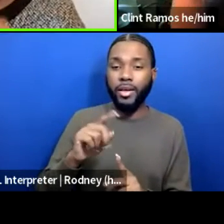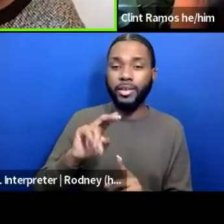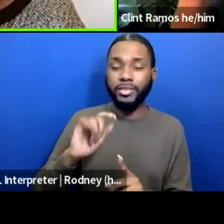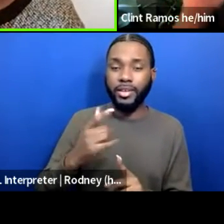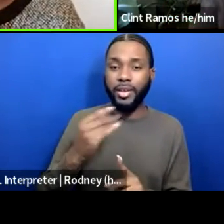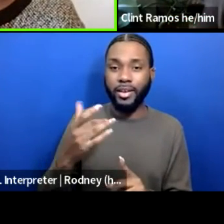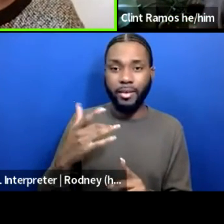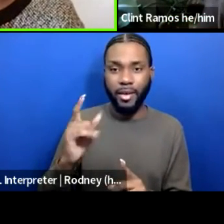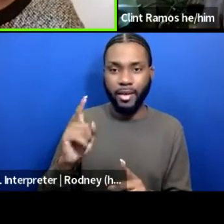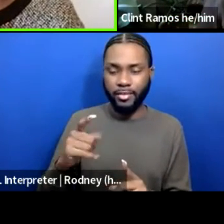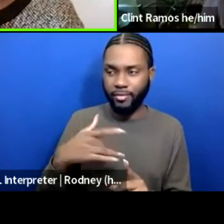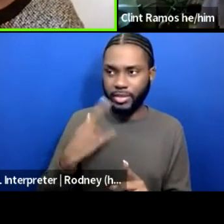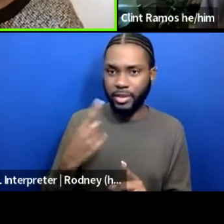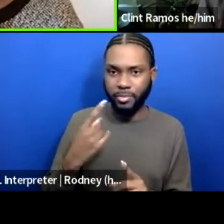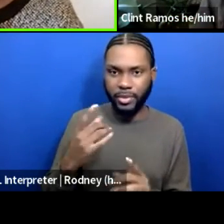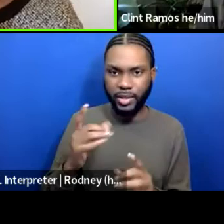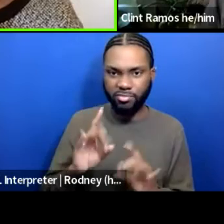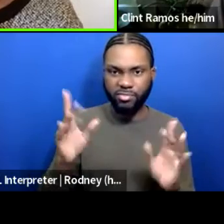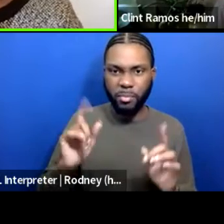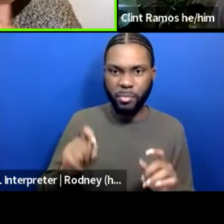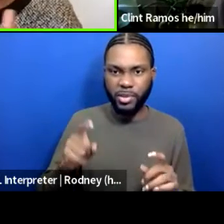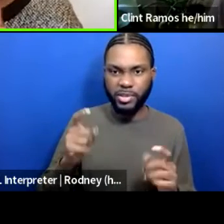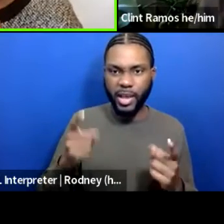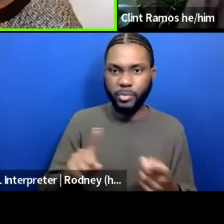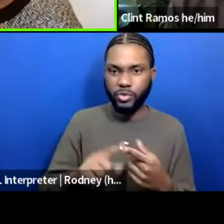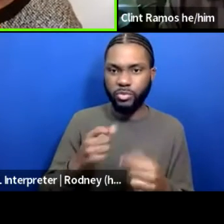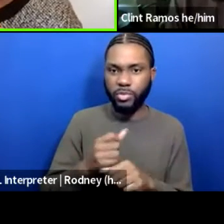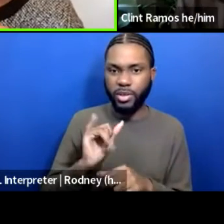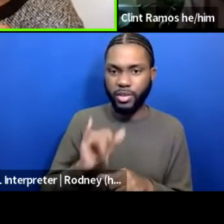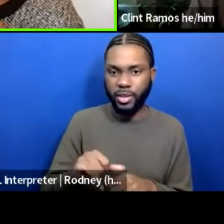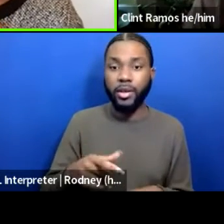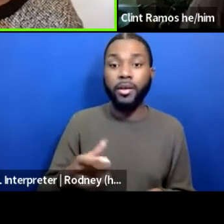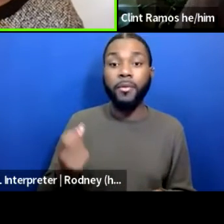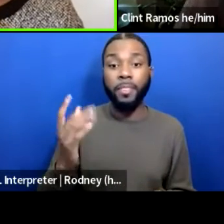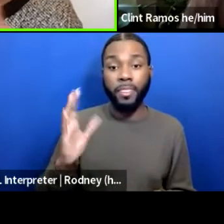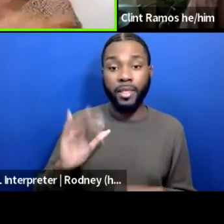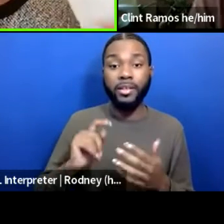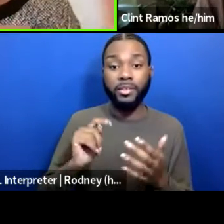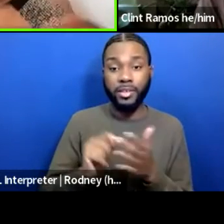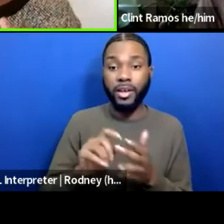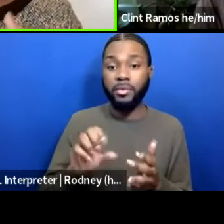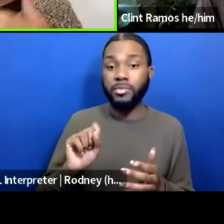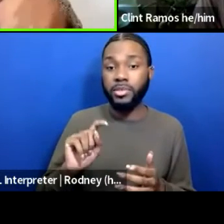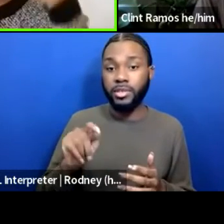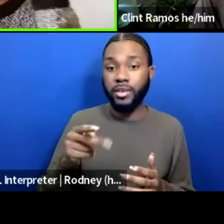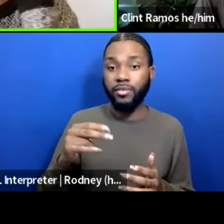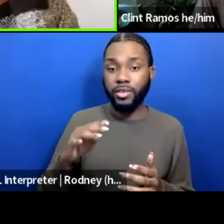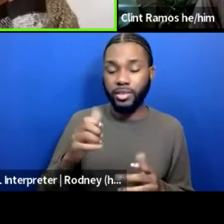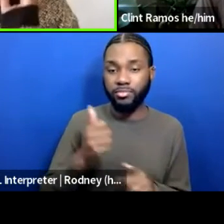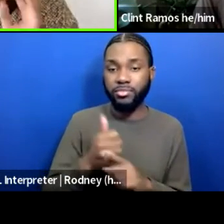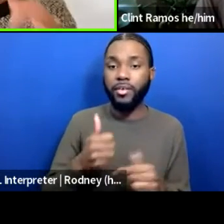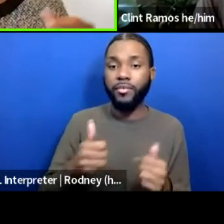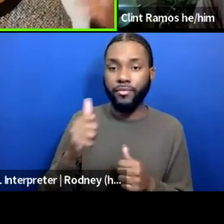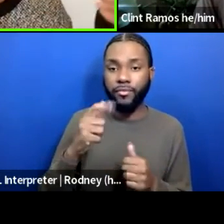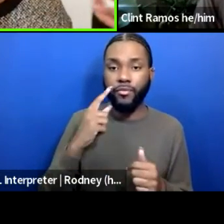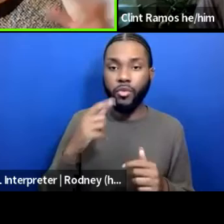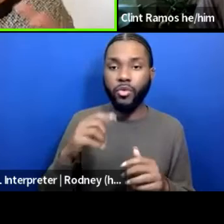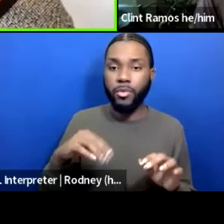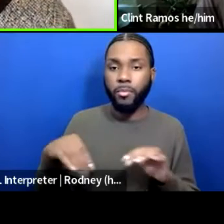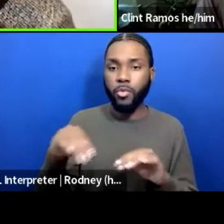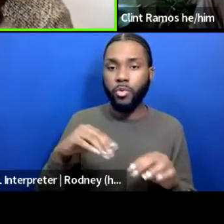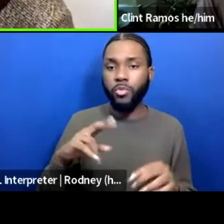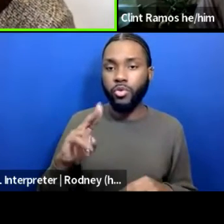that time, Stephanie Ibarra was the head of, um, the mobile unit and Stephanie. And after a long time of, of, of